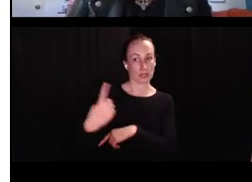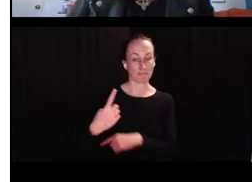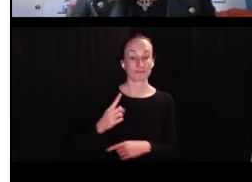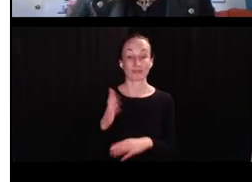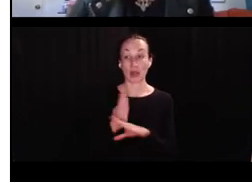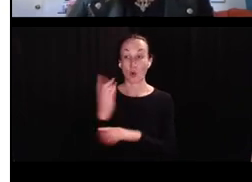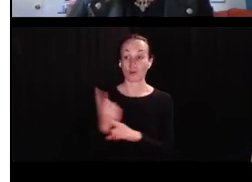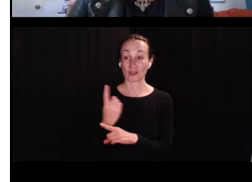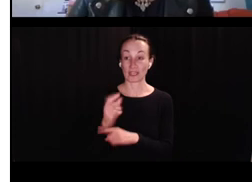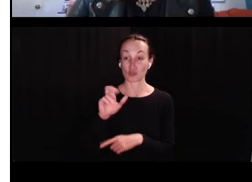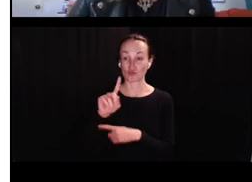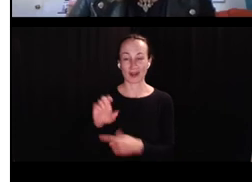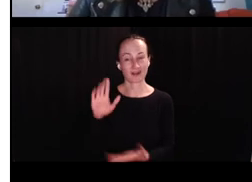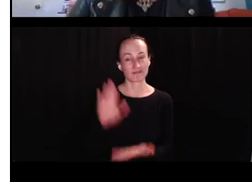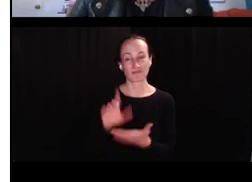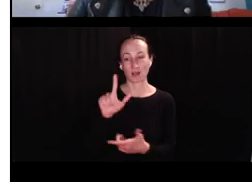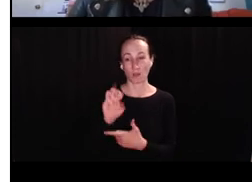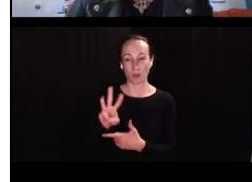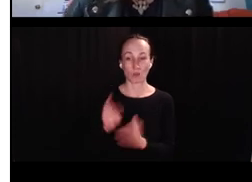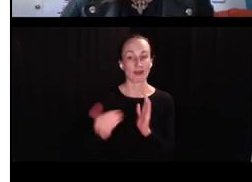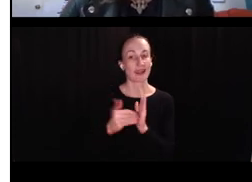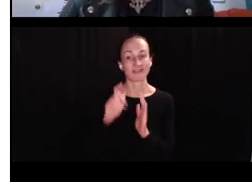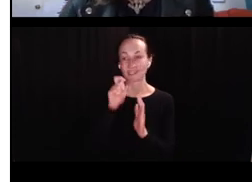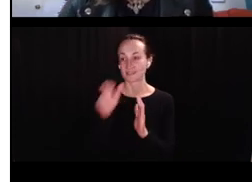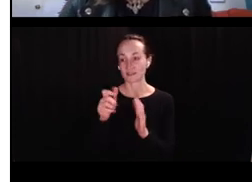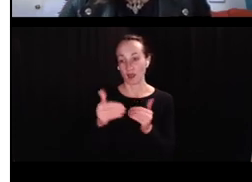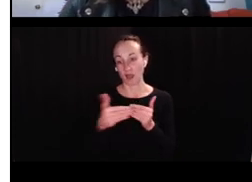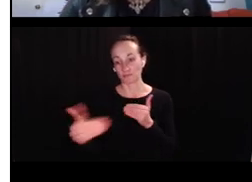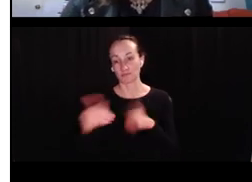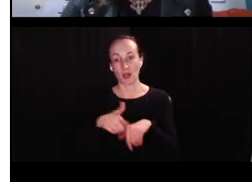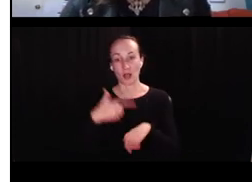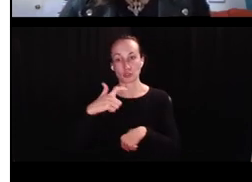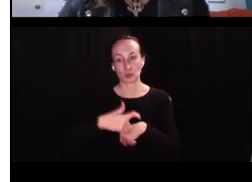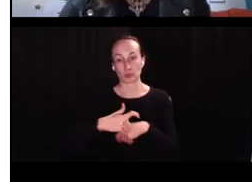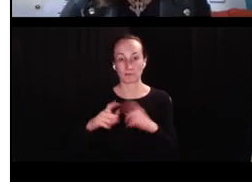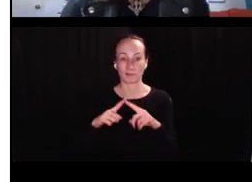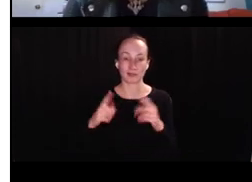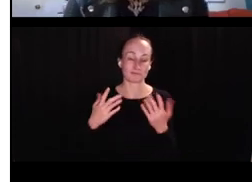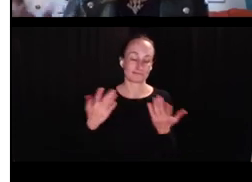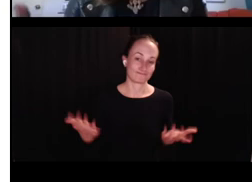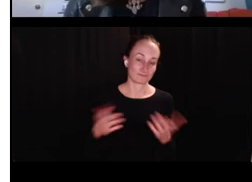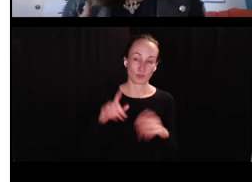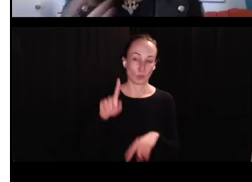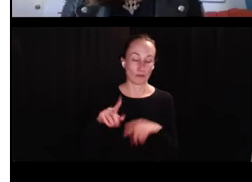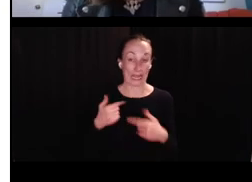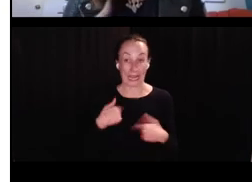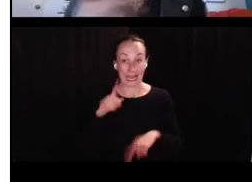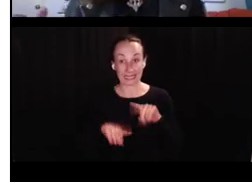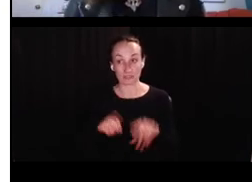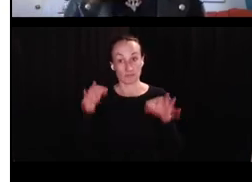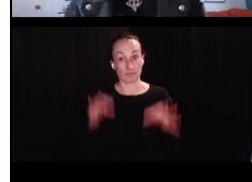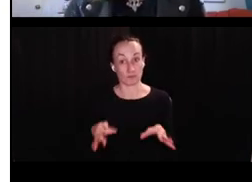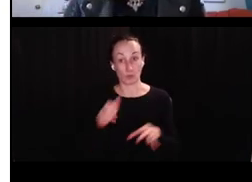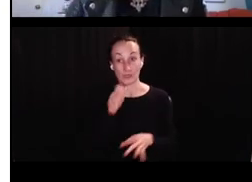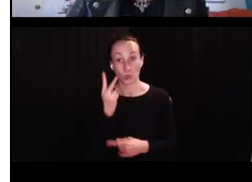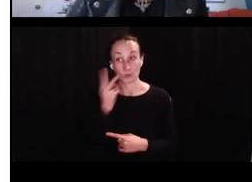And again, just to show you the over-regulization rate, it's very low. Um, we're not seeing, you know, again, this is not longitudinal. So I can't really say we're not